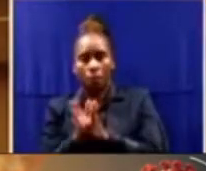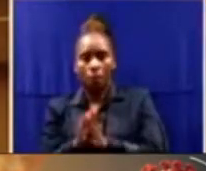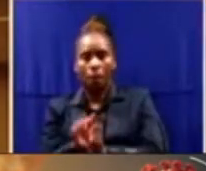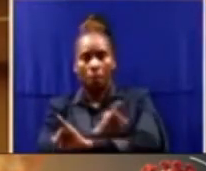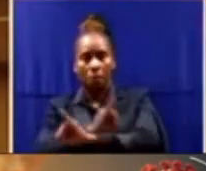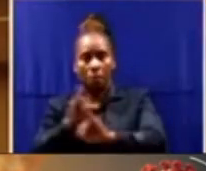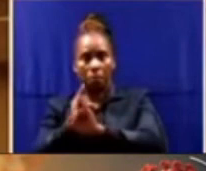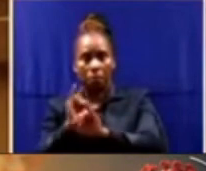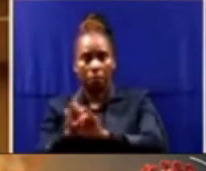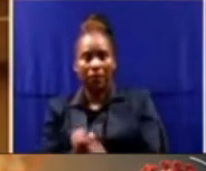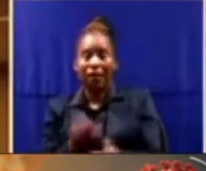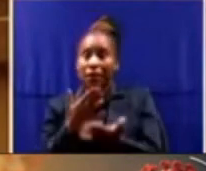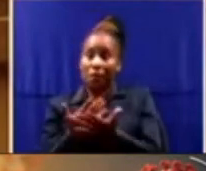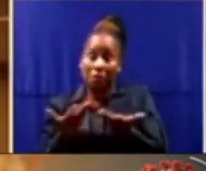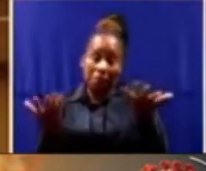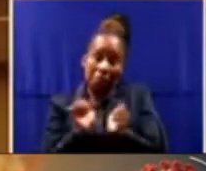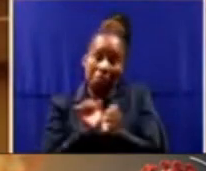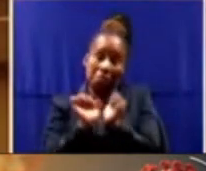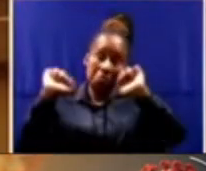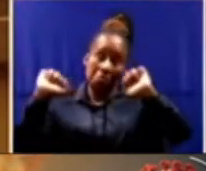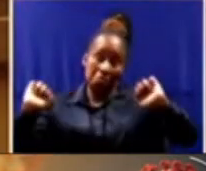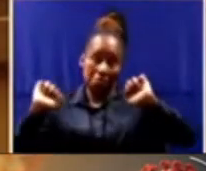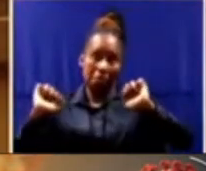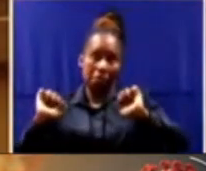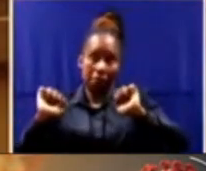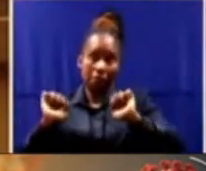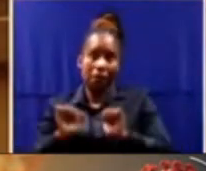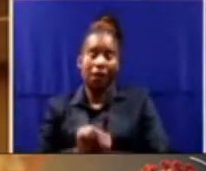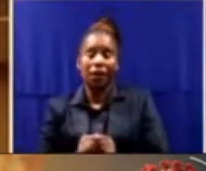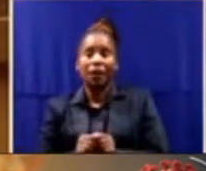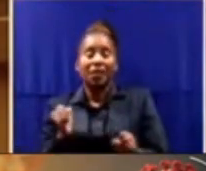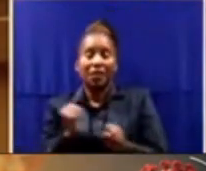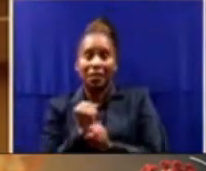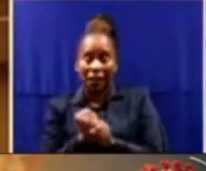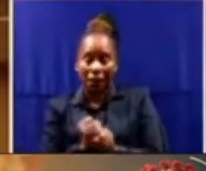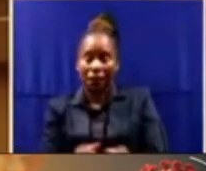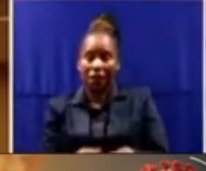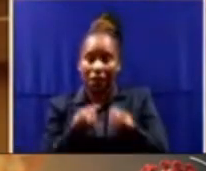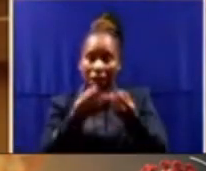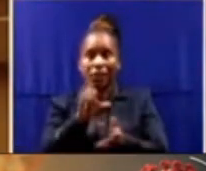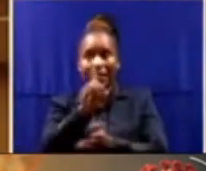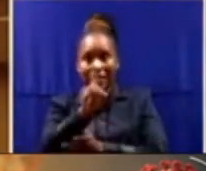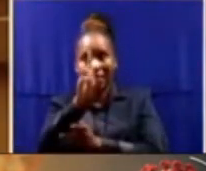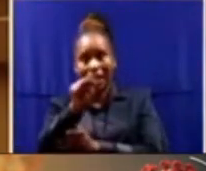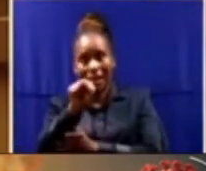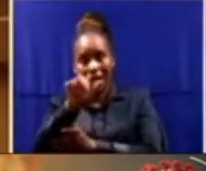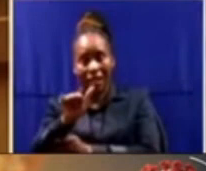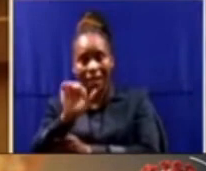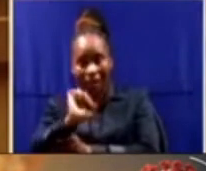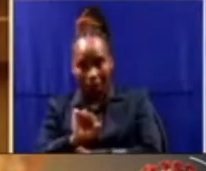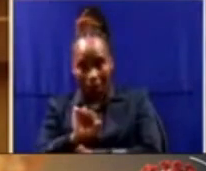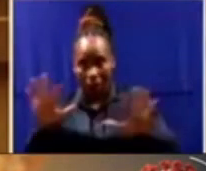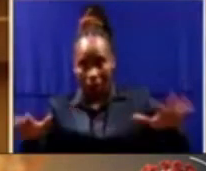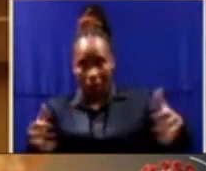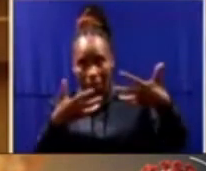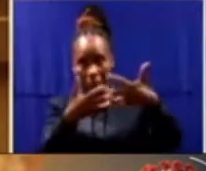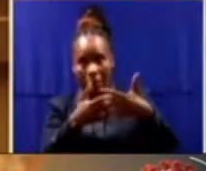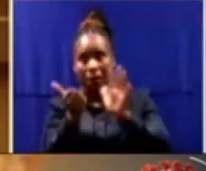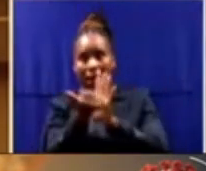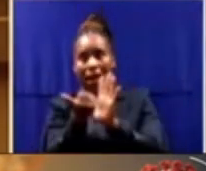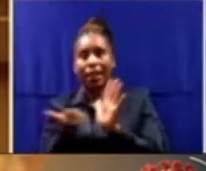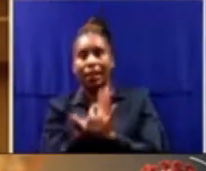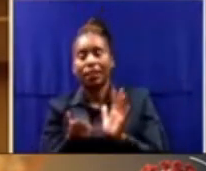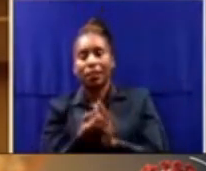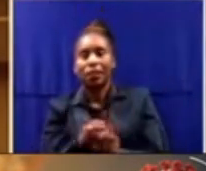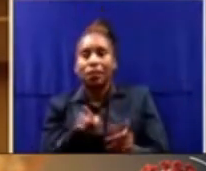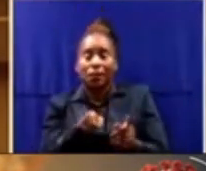after serving their sentence without ever having their DNA sampled, because a simple amendment to the DNA Act has been gathering dust in Cabinet